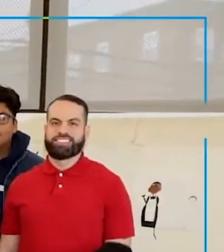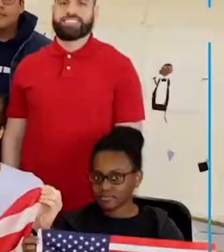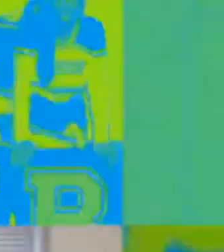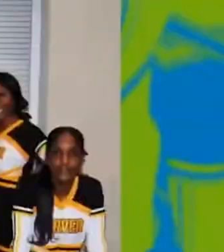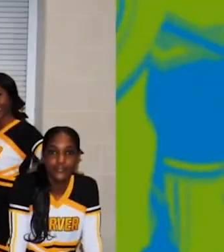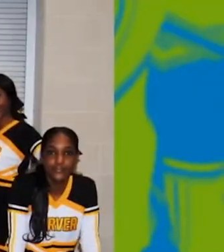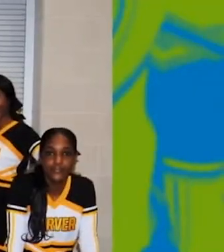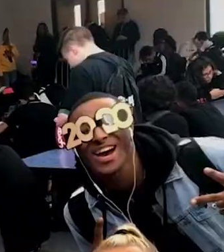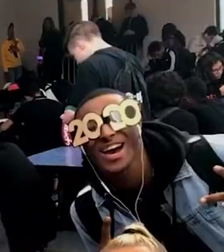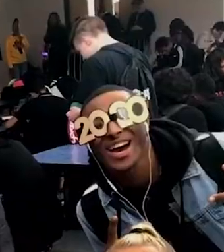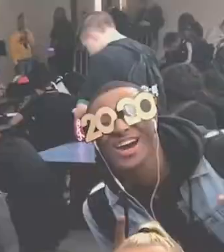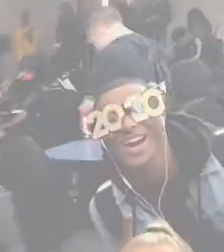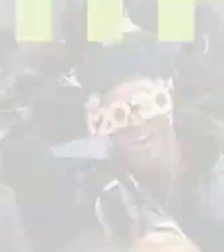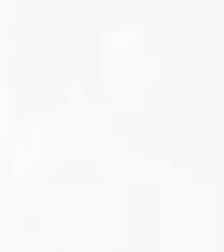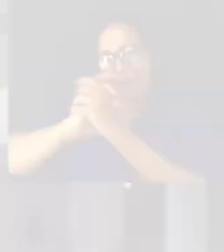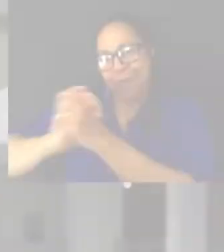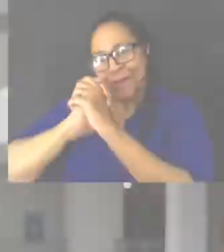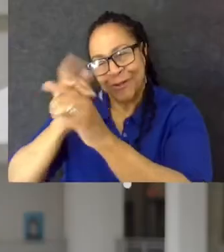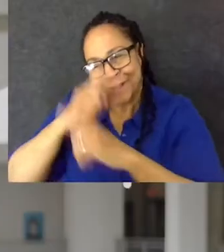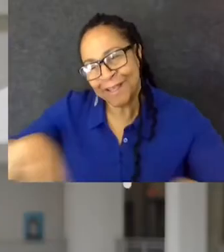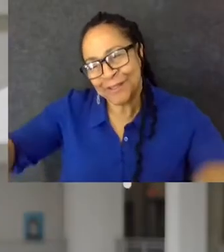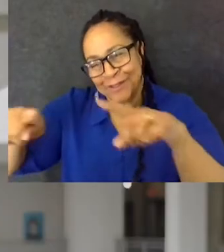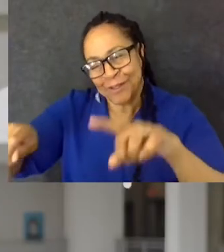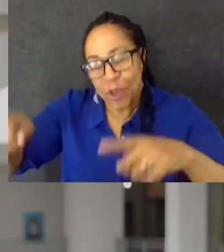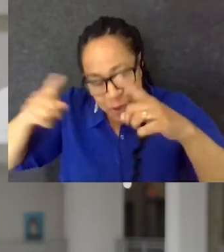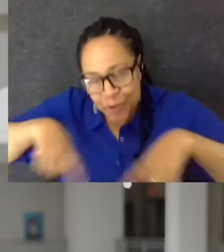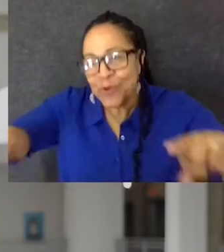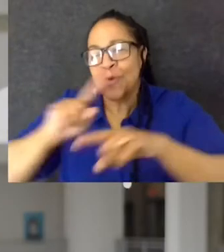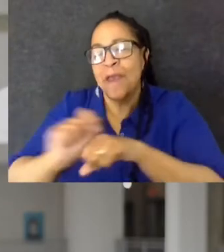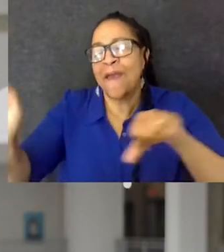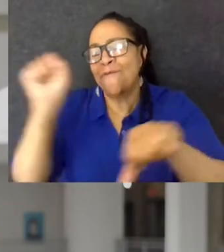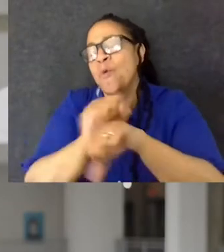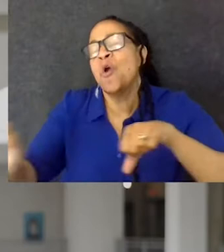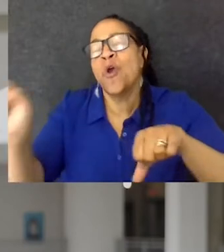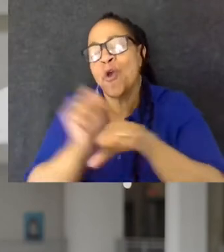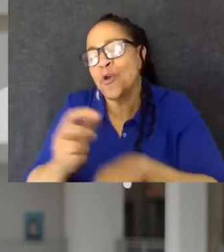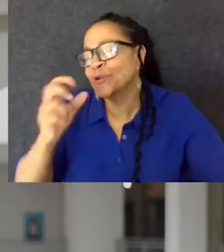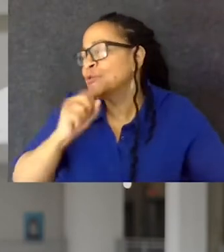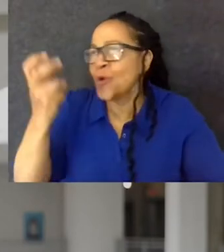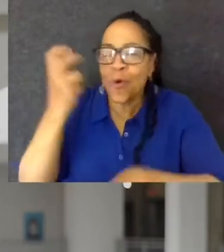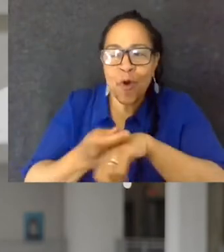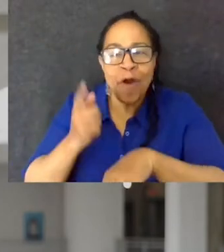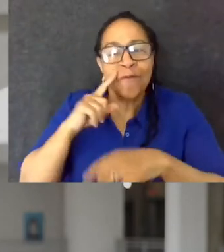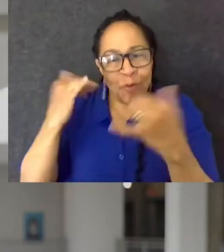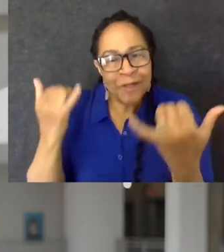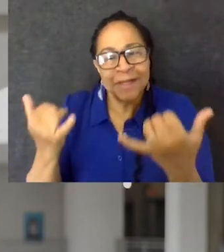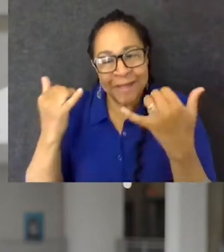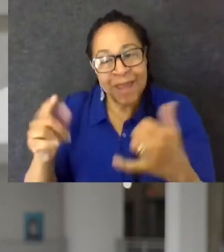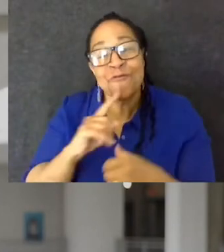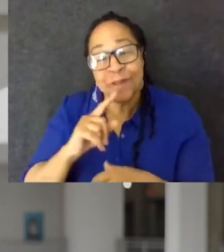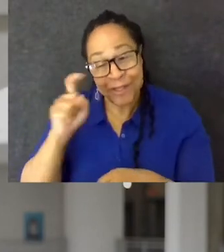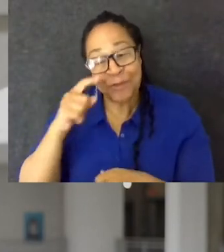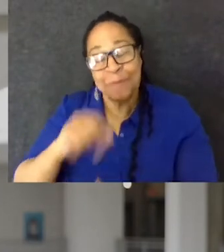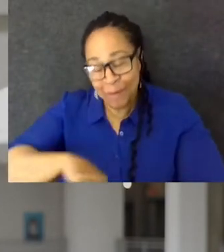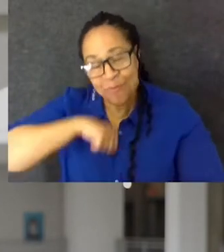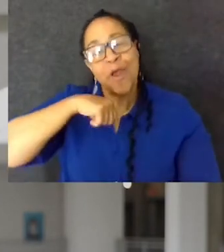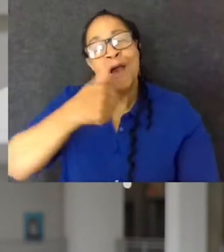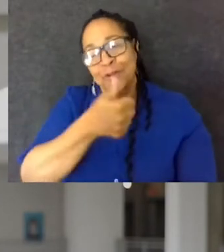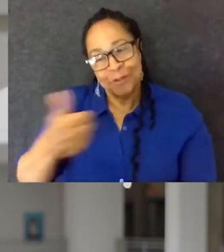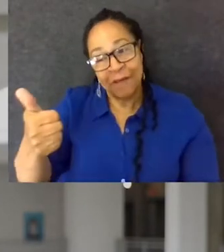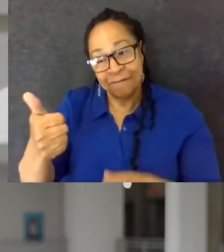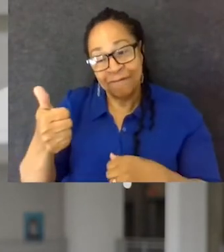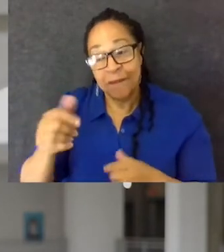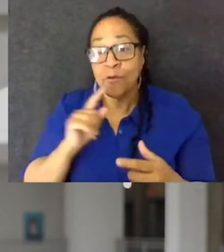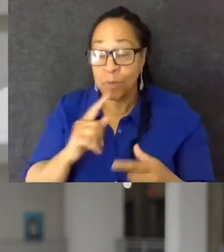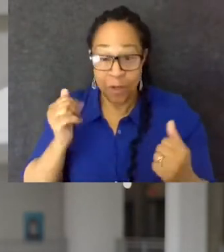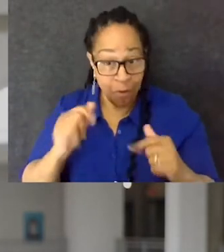To the class of 2020, congratulations. You have worked so hard to get to this day, and you should be extremely